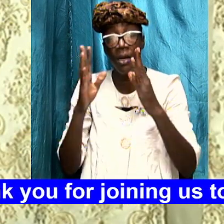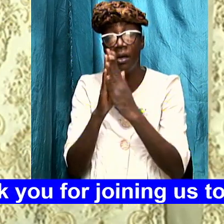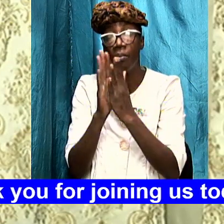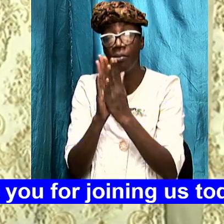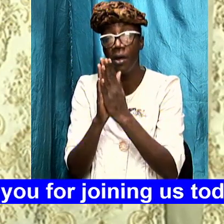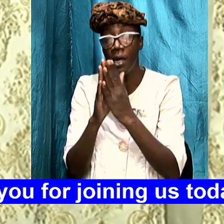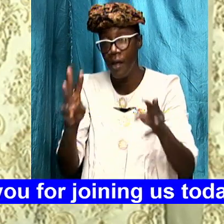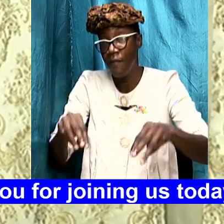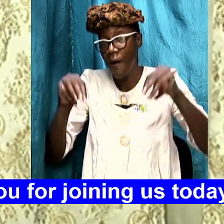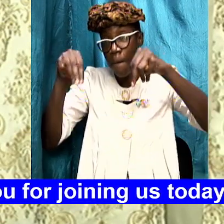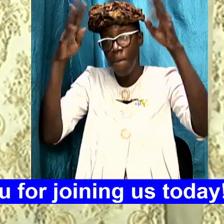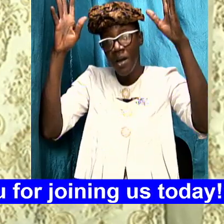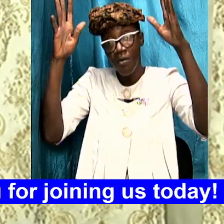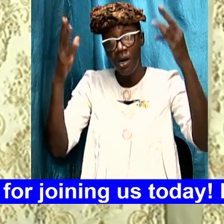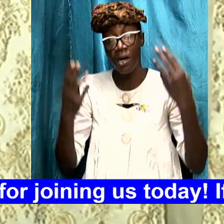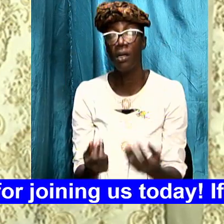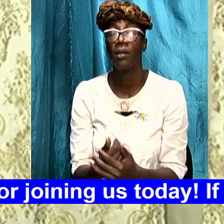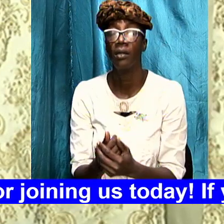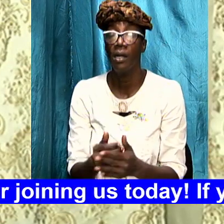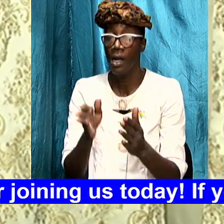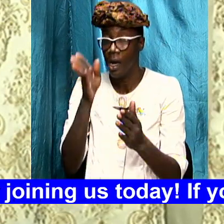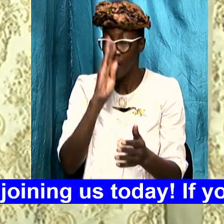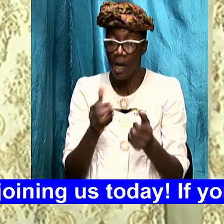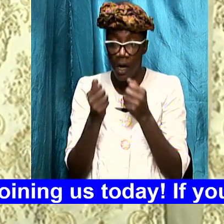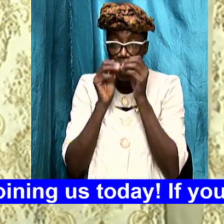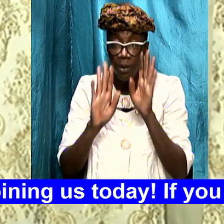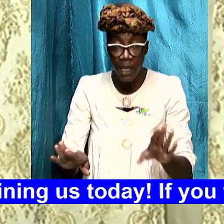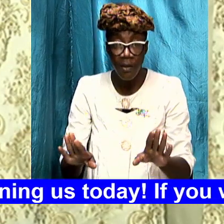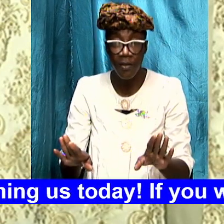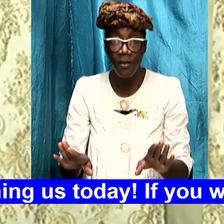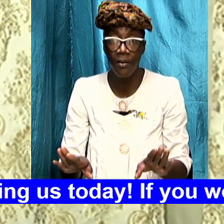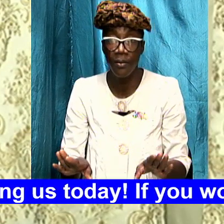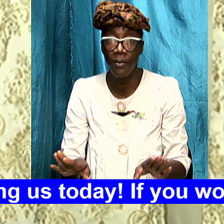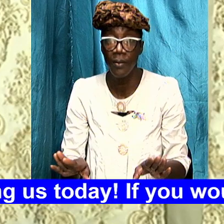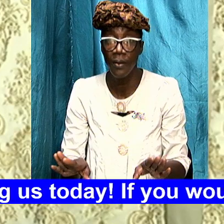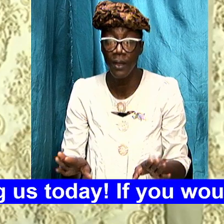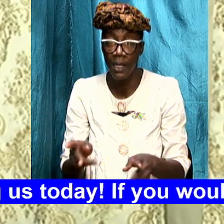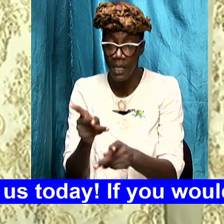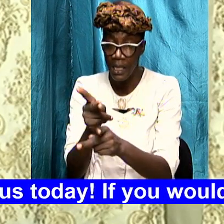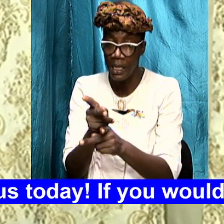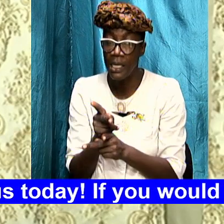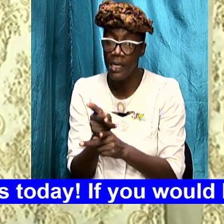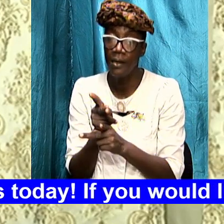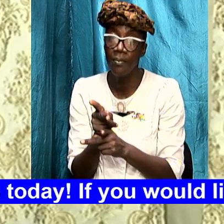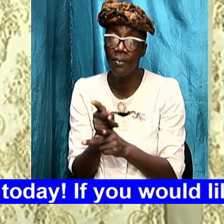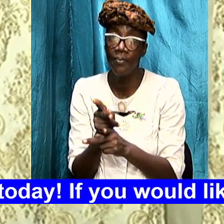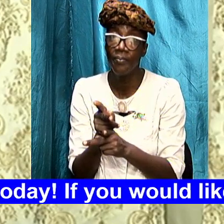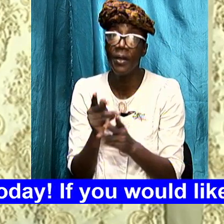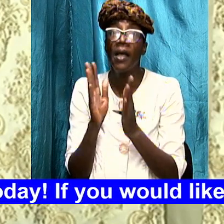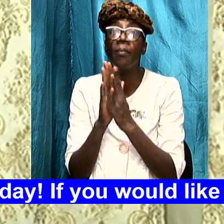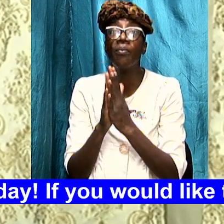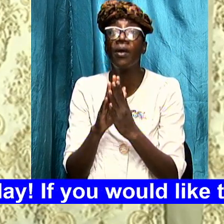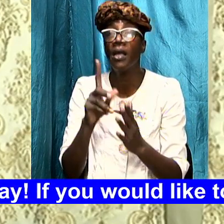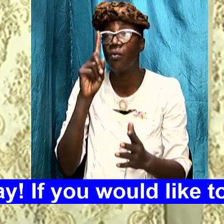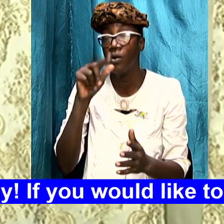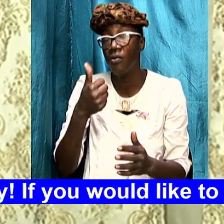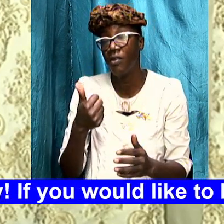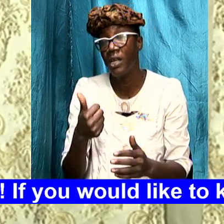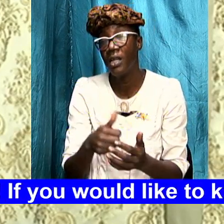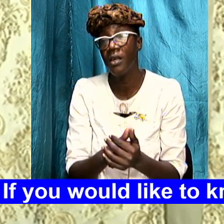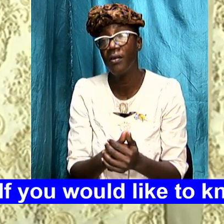for the miraculous God bless you and let's keep praying one for the other